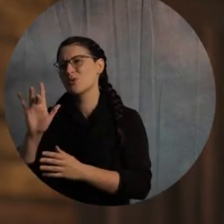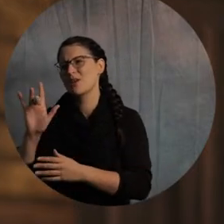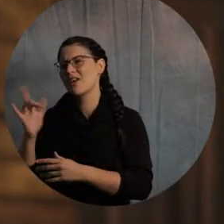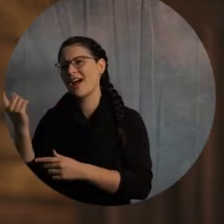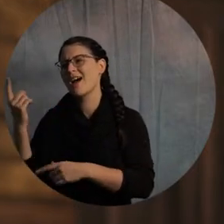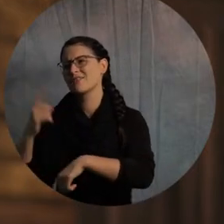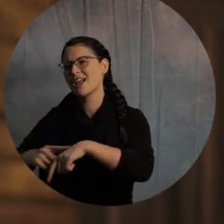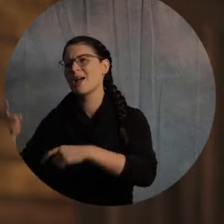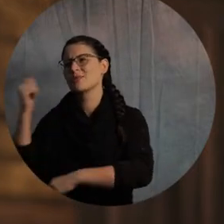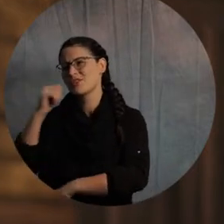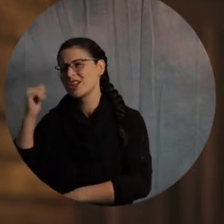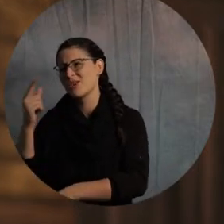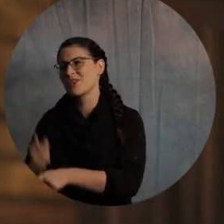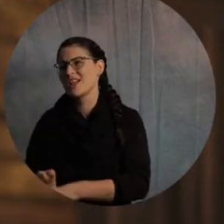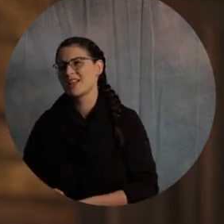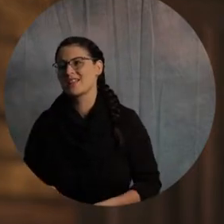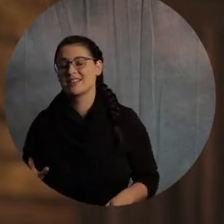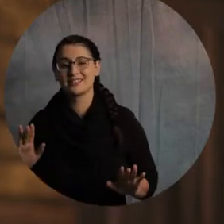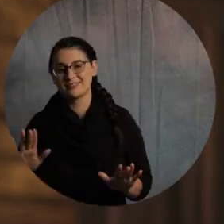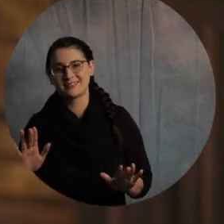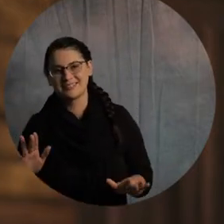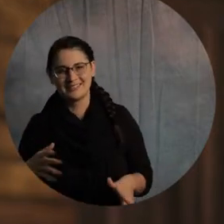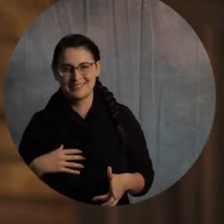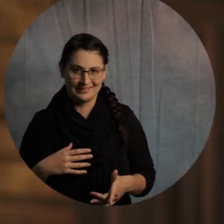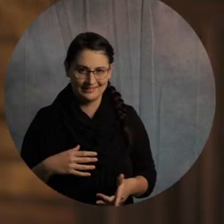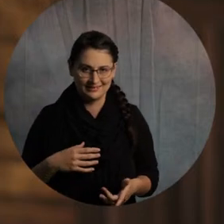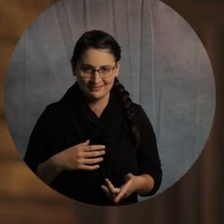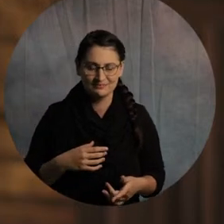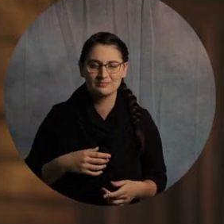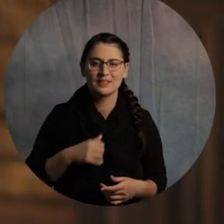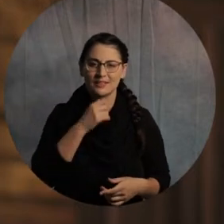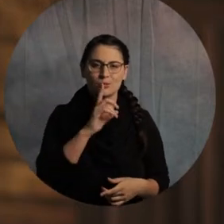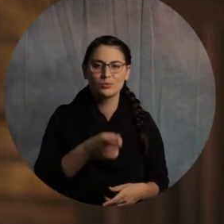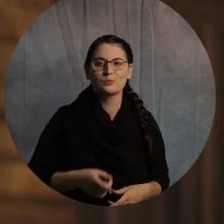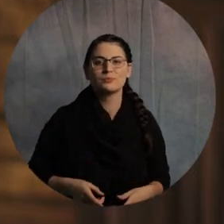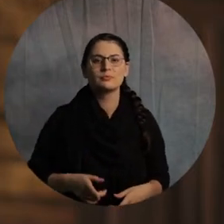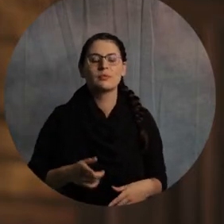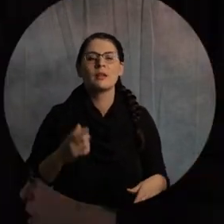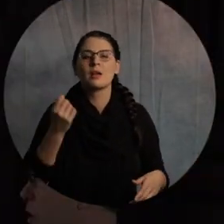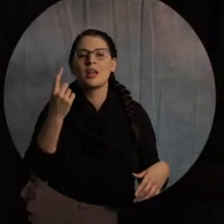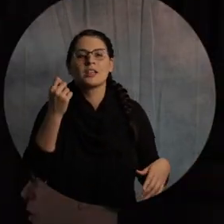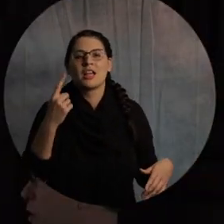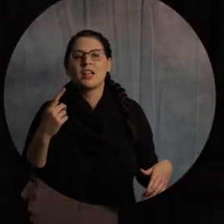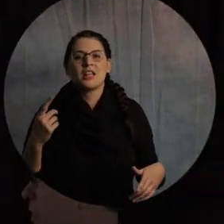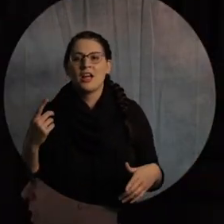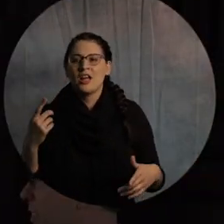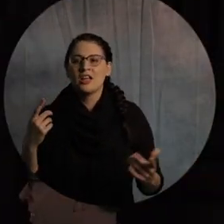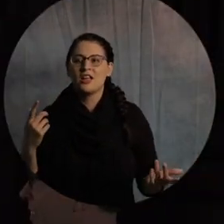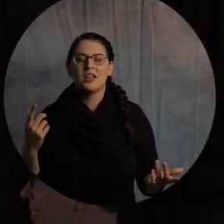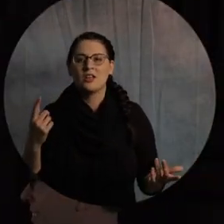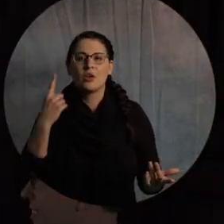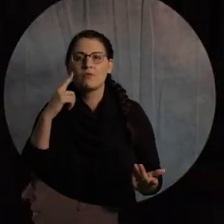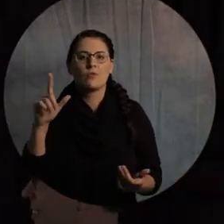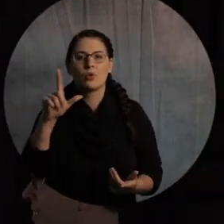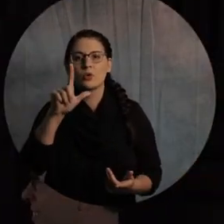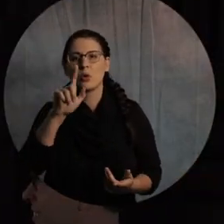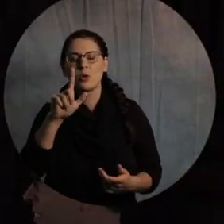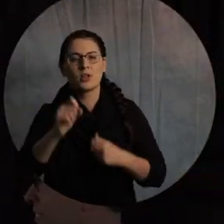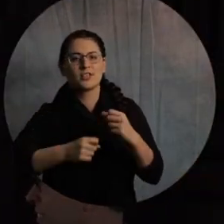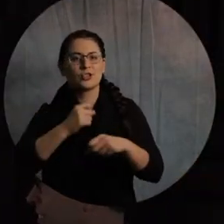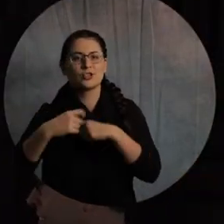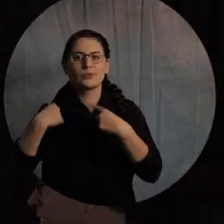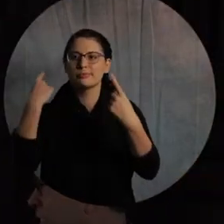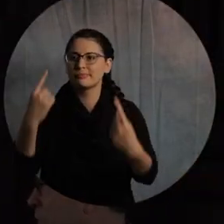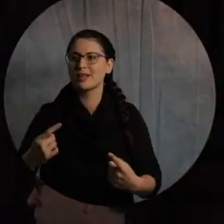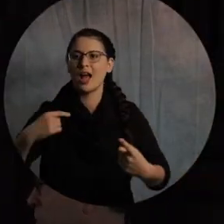I mean, I do that and it's never odd. But, there's... It took 21 years. It's not odd anymore. You know what? But, 21 years before it was like,